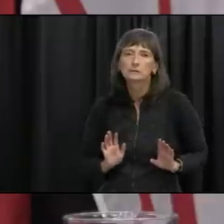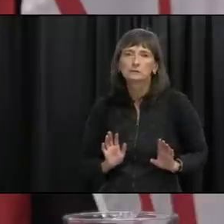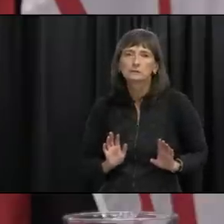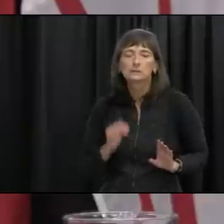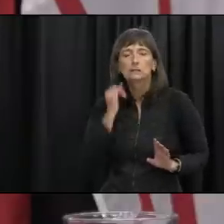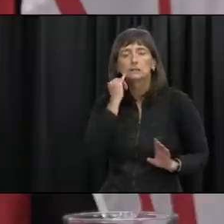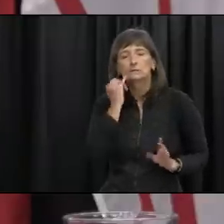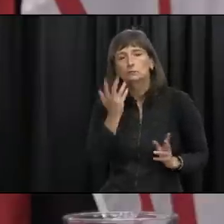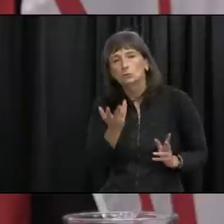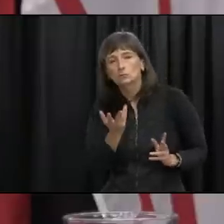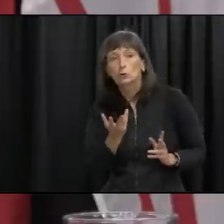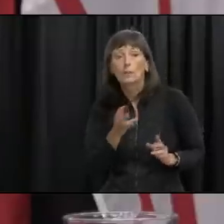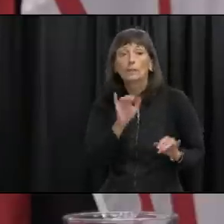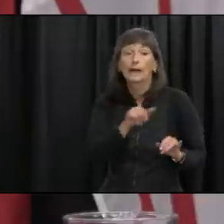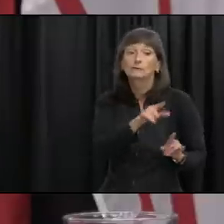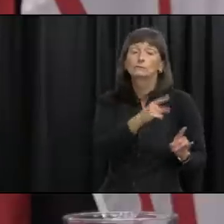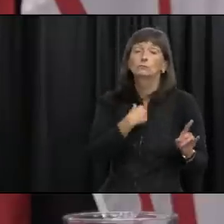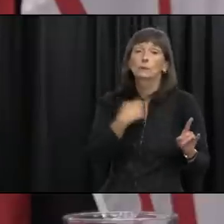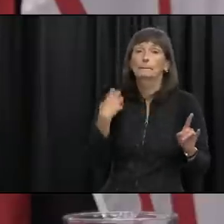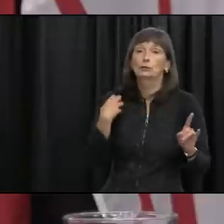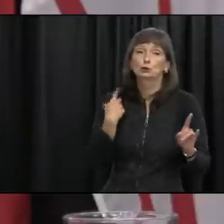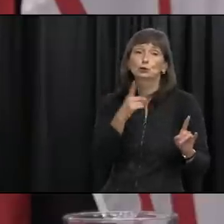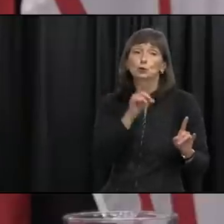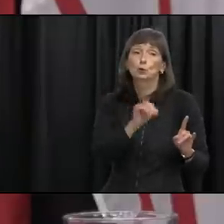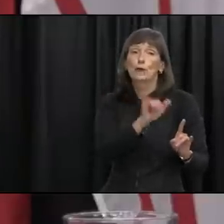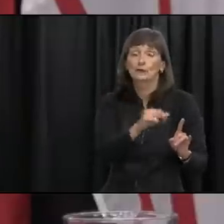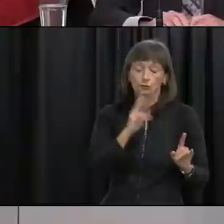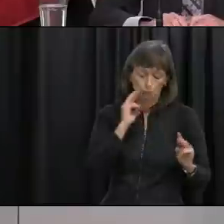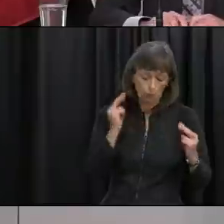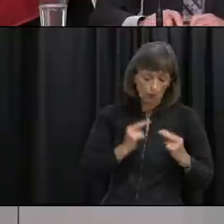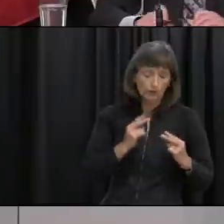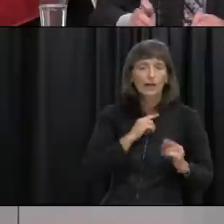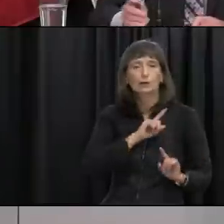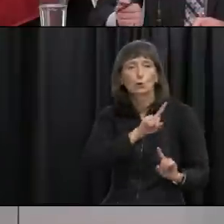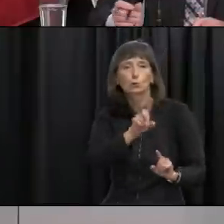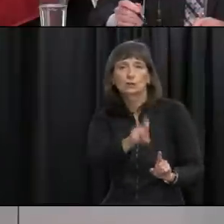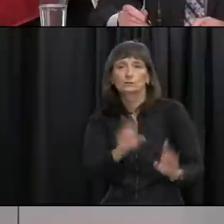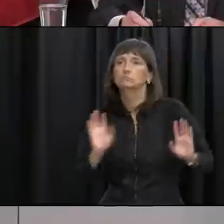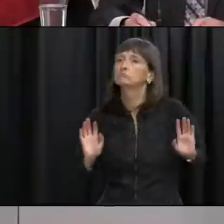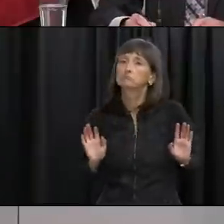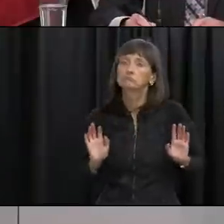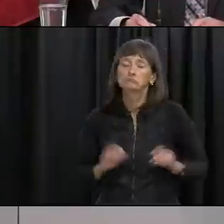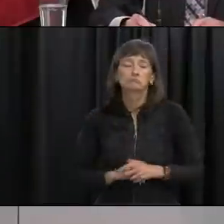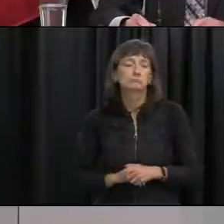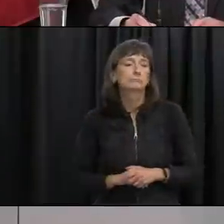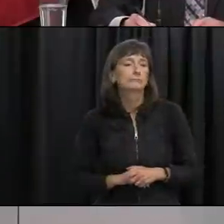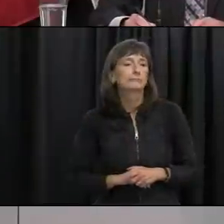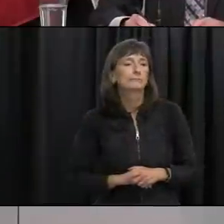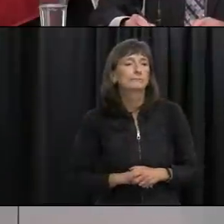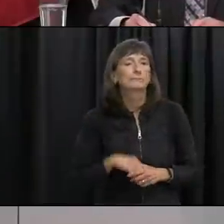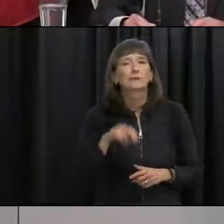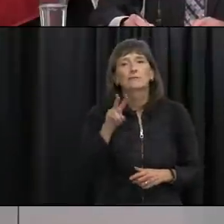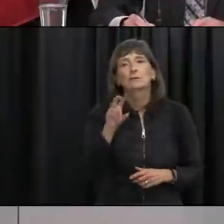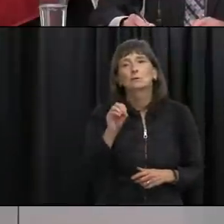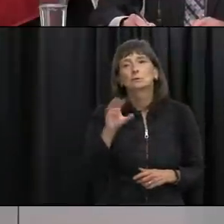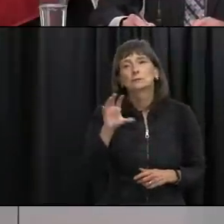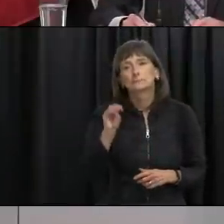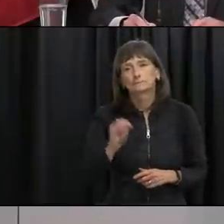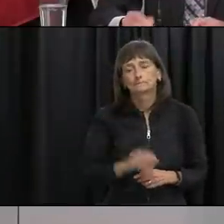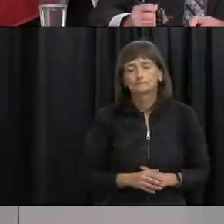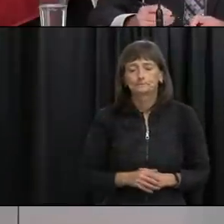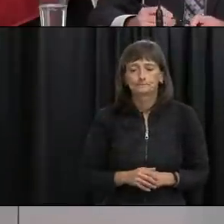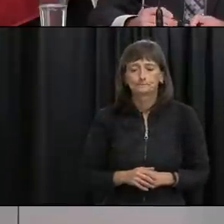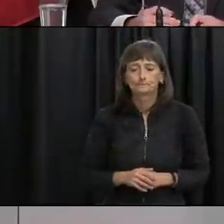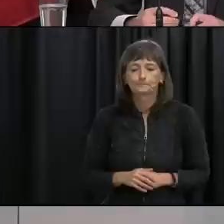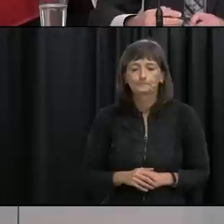um my colleague has done thank you our next questions are from linda swain of vocm news please go